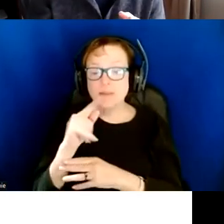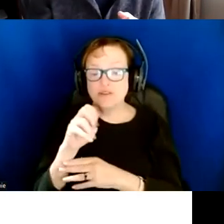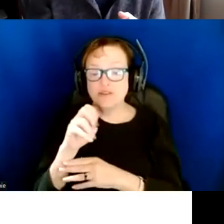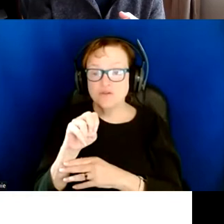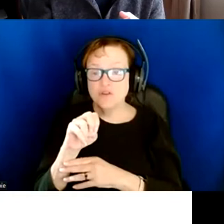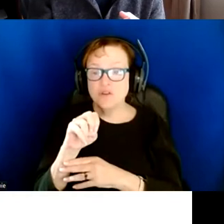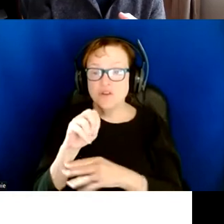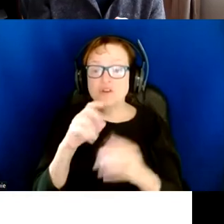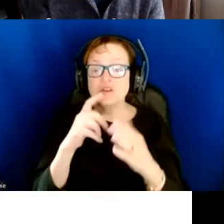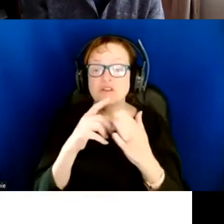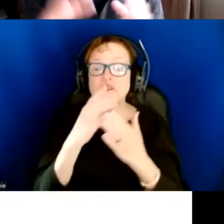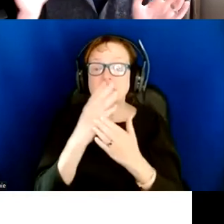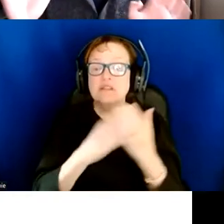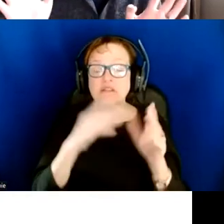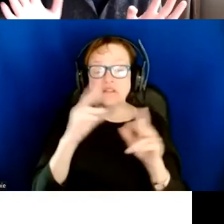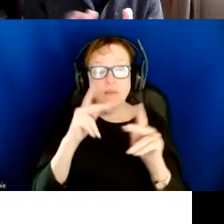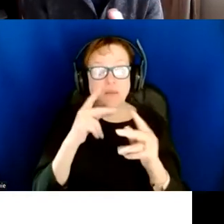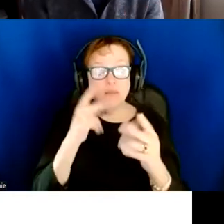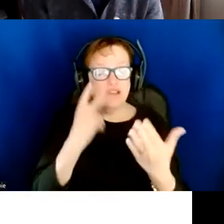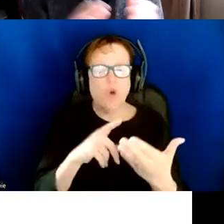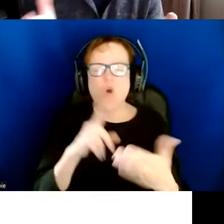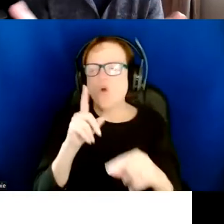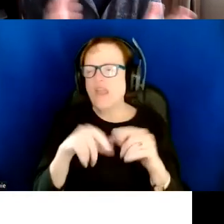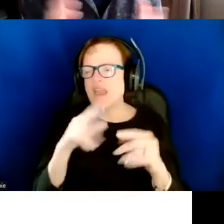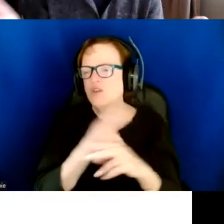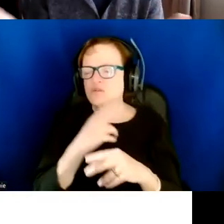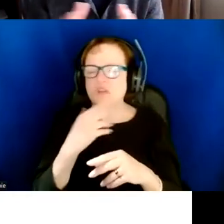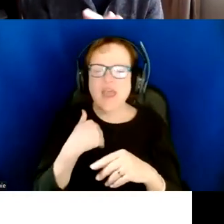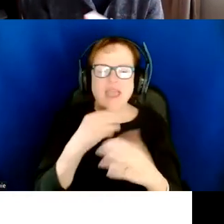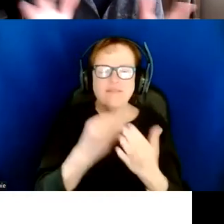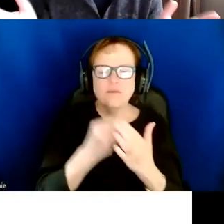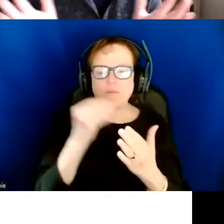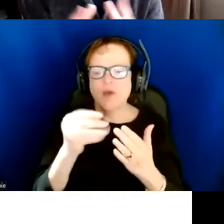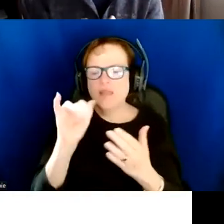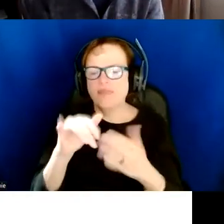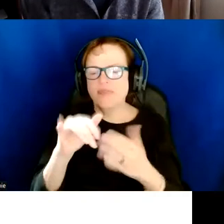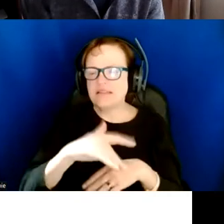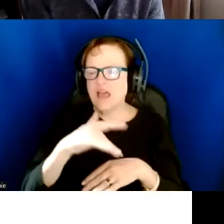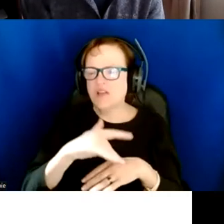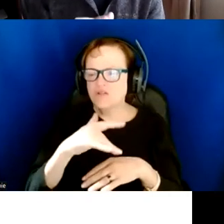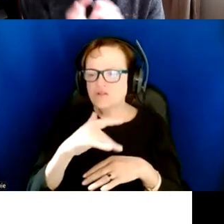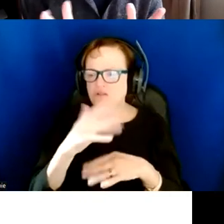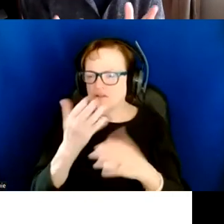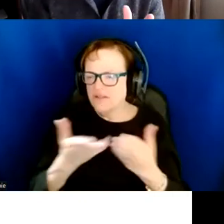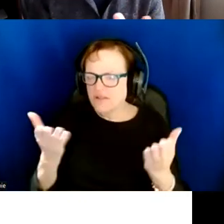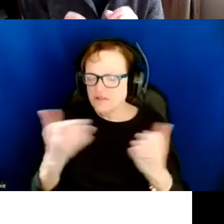read about the project and they say oh i can't use this because i haven't purchased one of these haptic touch devices they are optional you